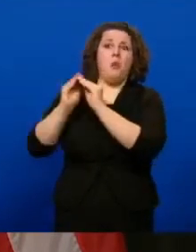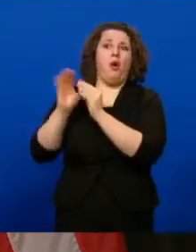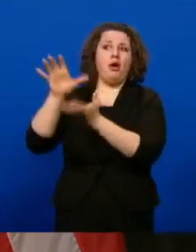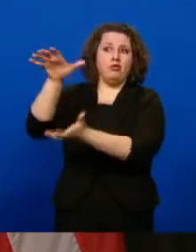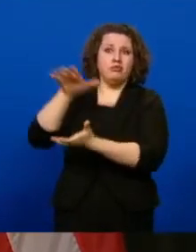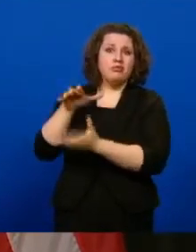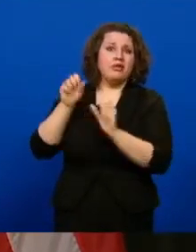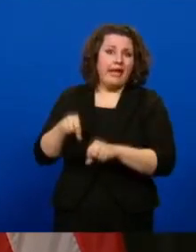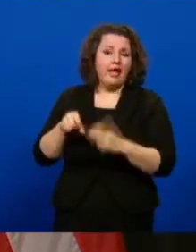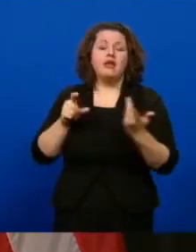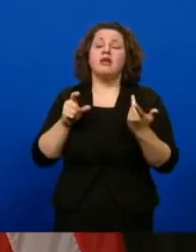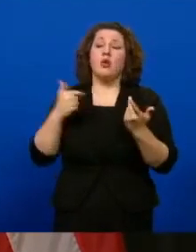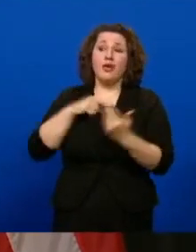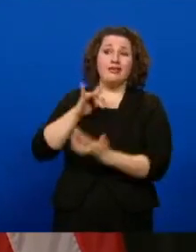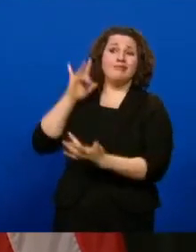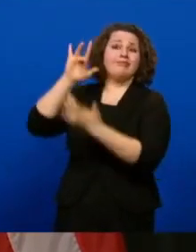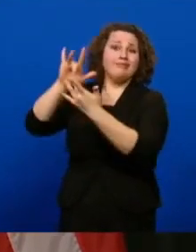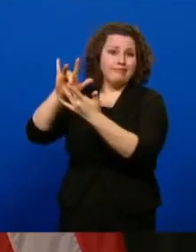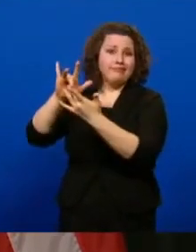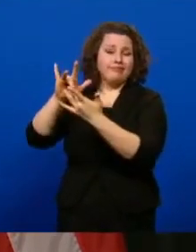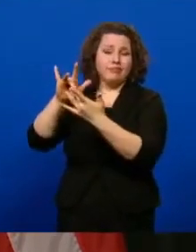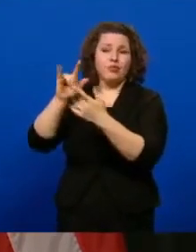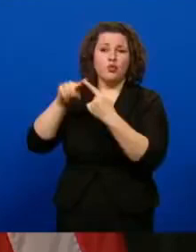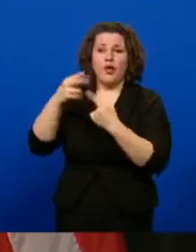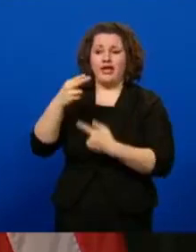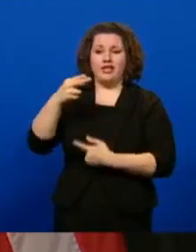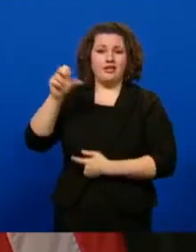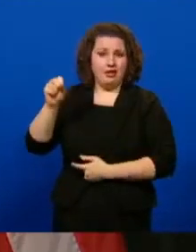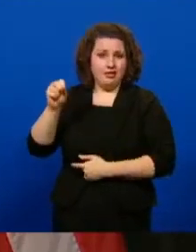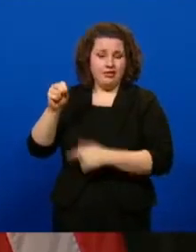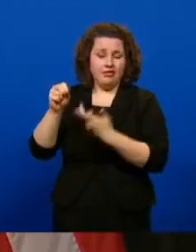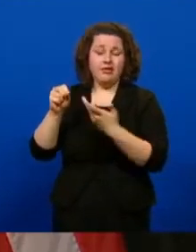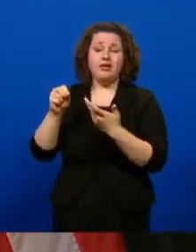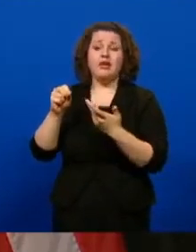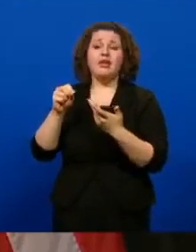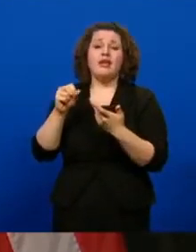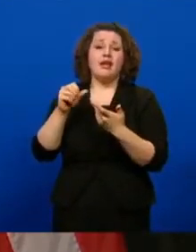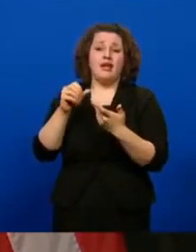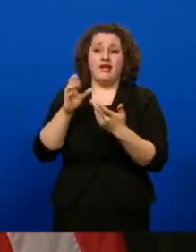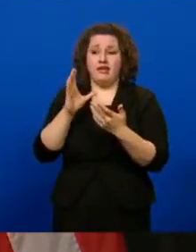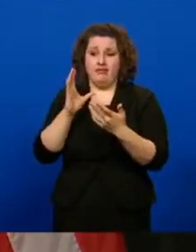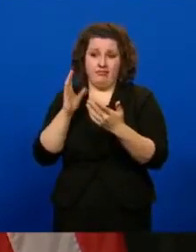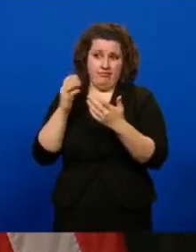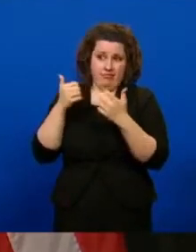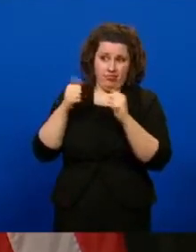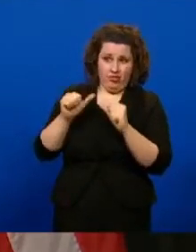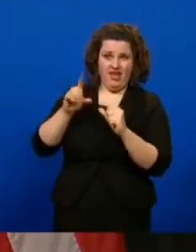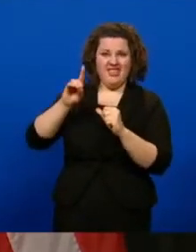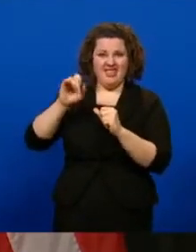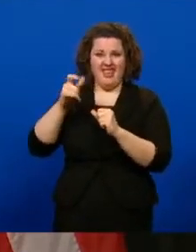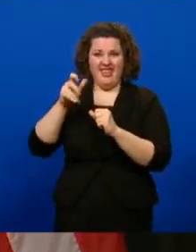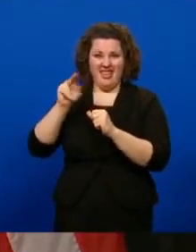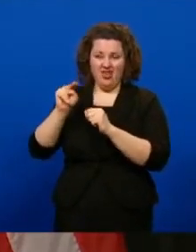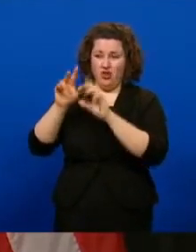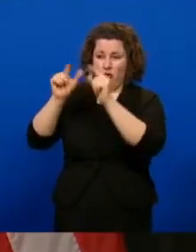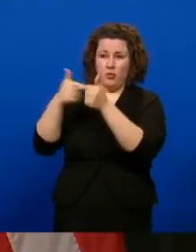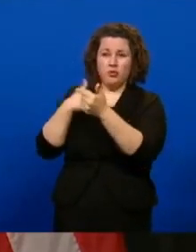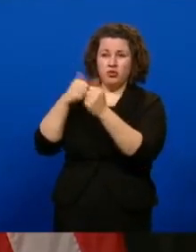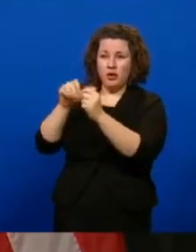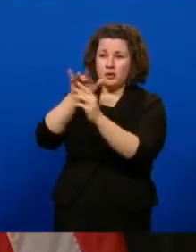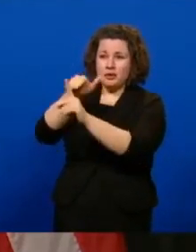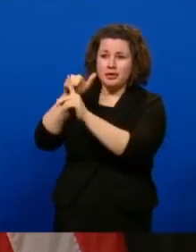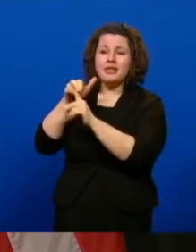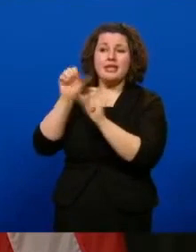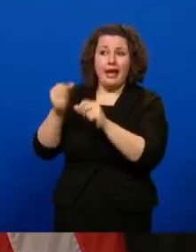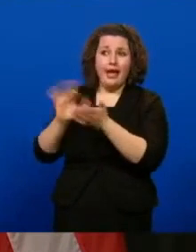we have, we've reached out to HHS and through our delegation to see if we can get some answers on how we can get